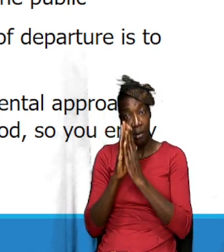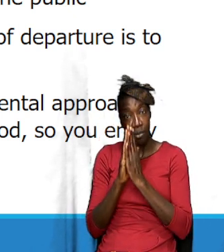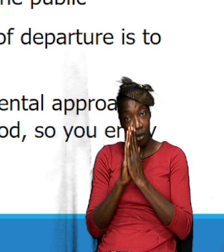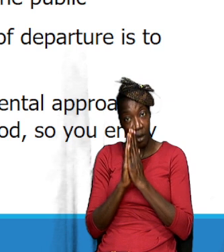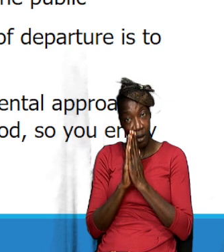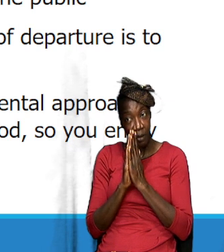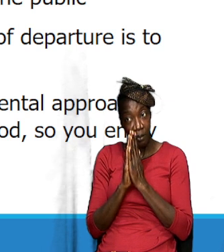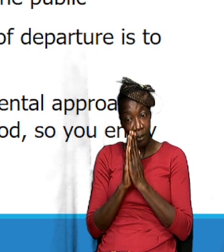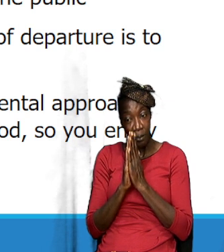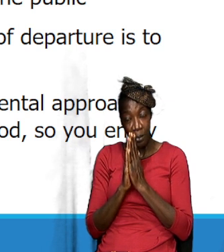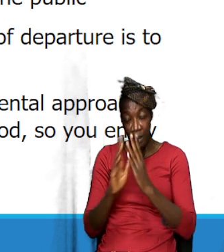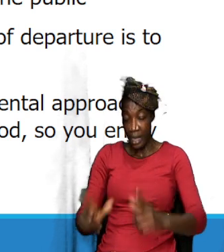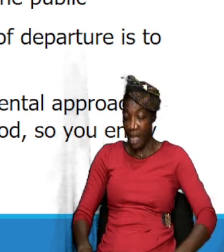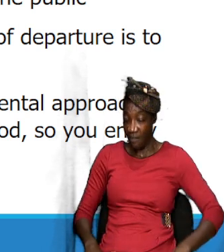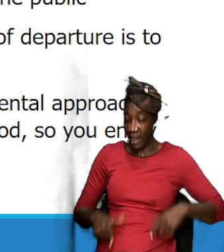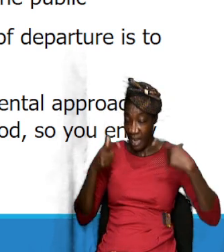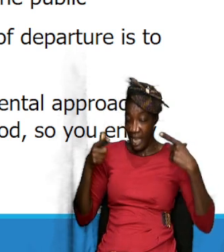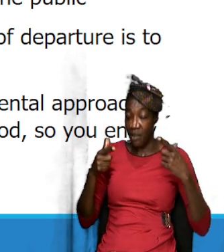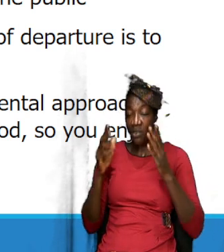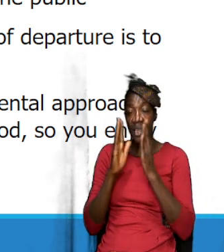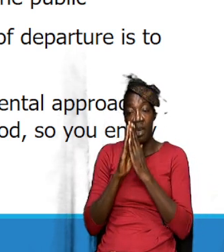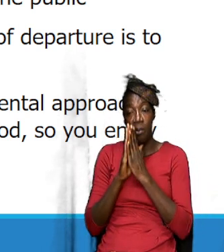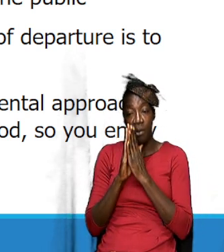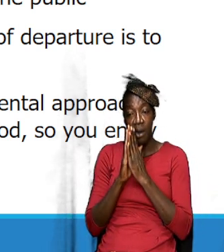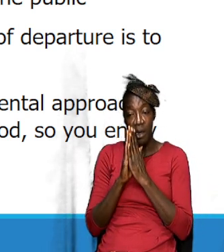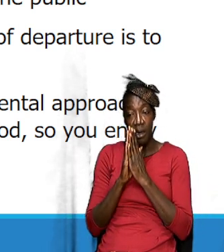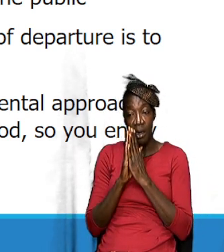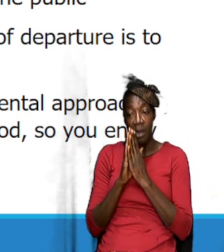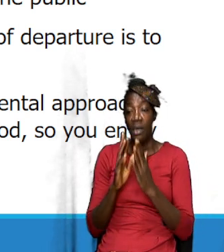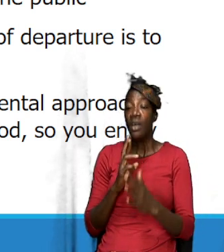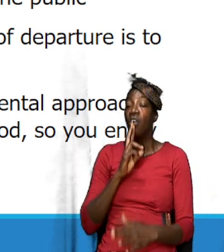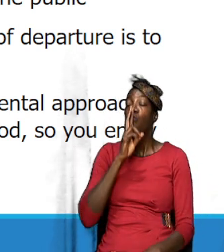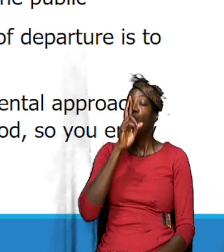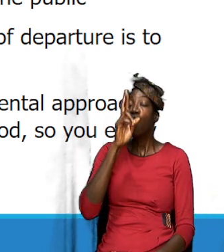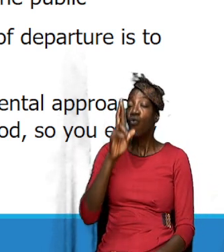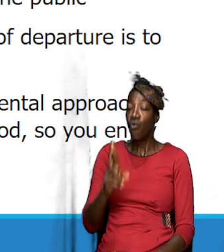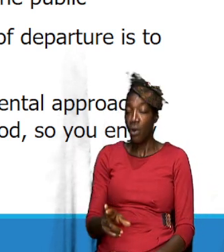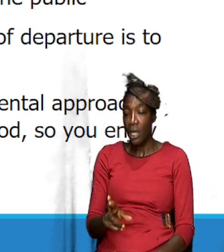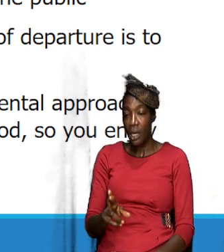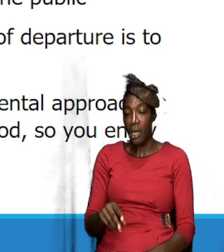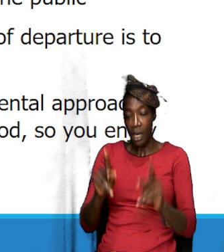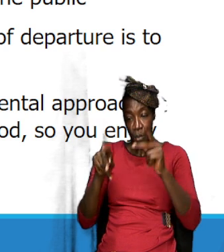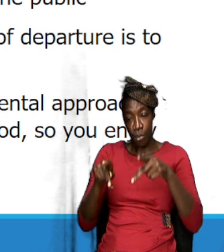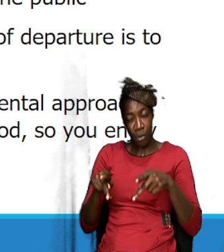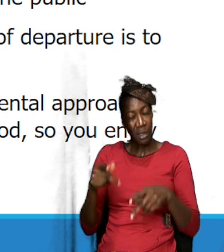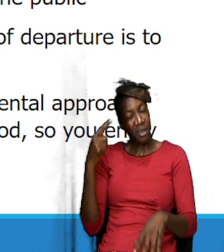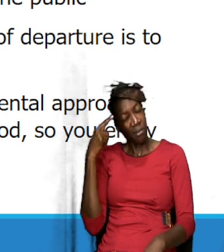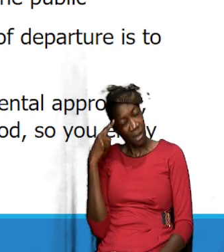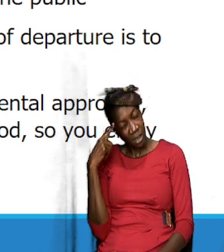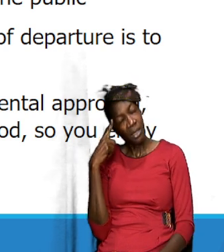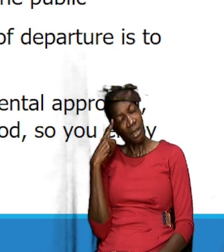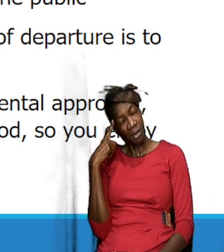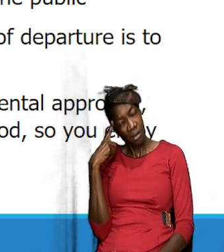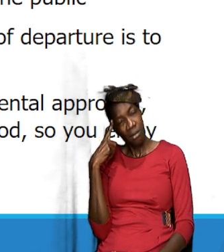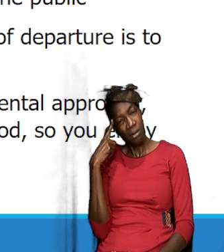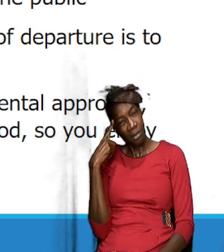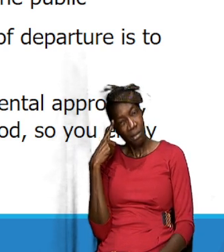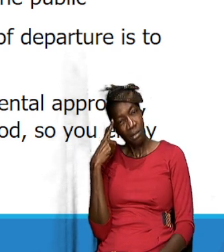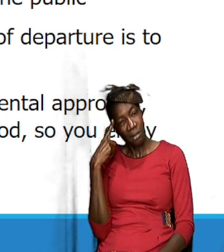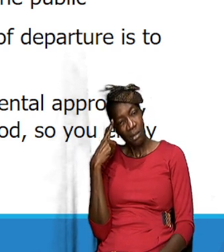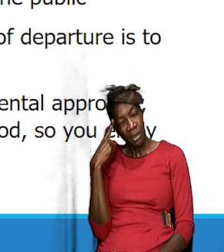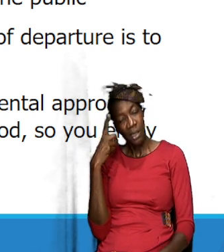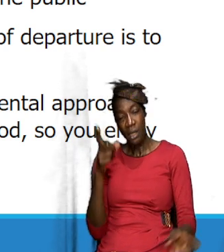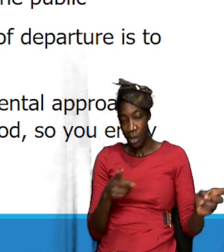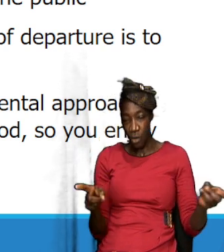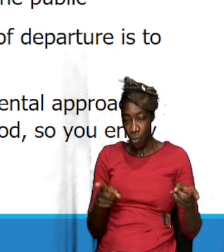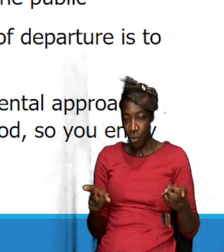if you want to have a lifestyle of prayer, then you should really put some thought into it and probably